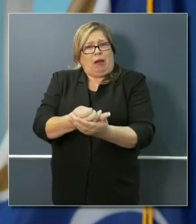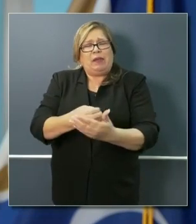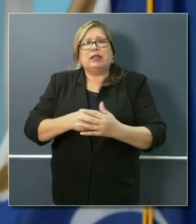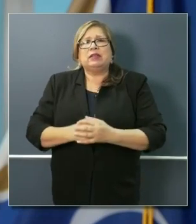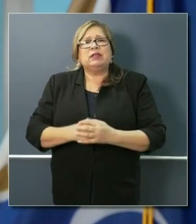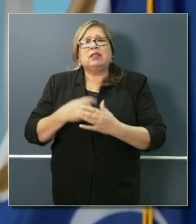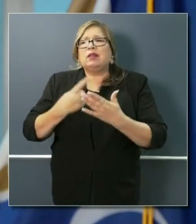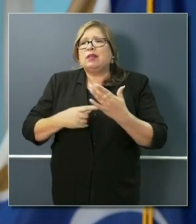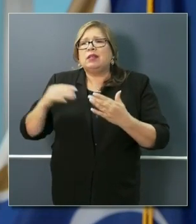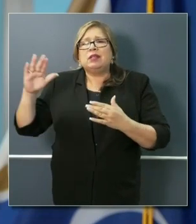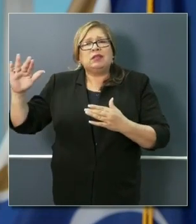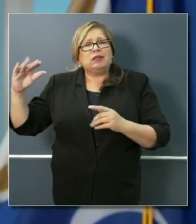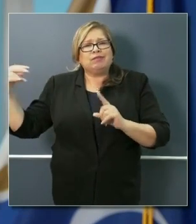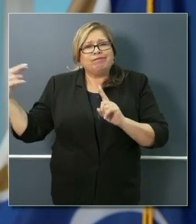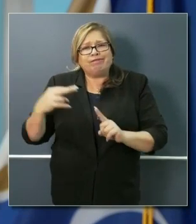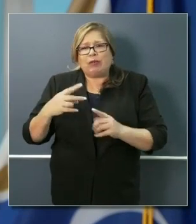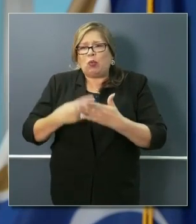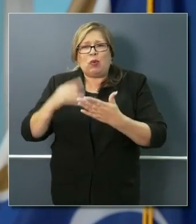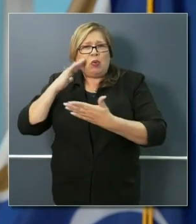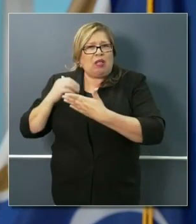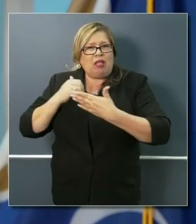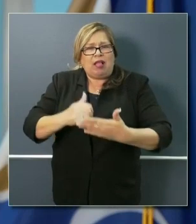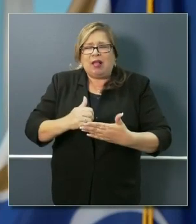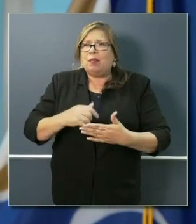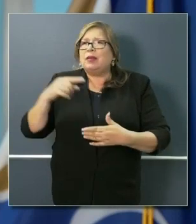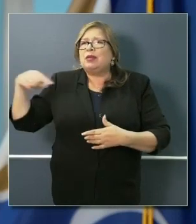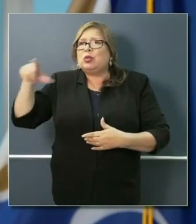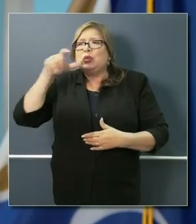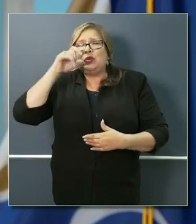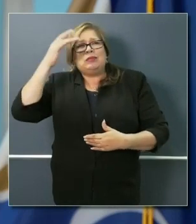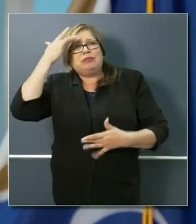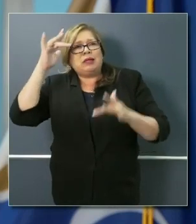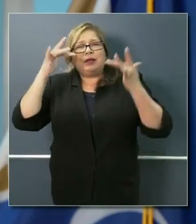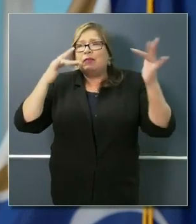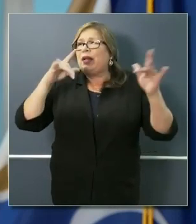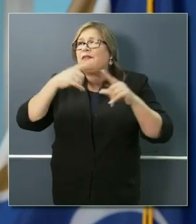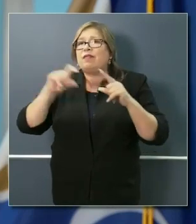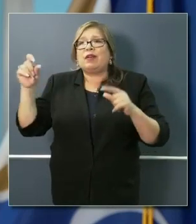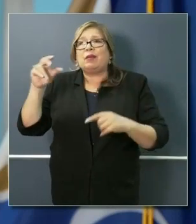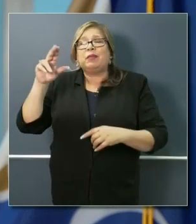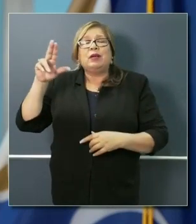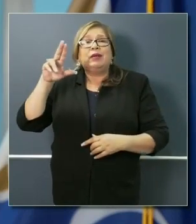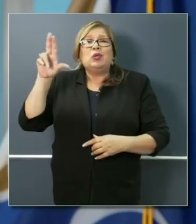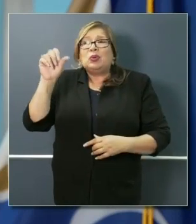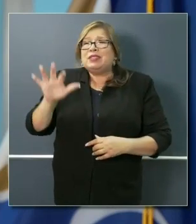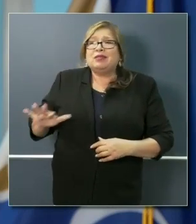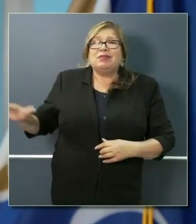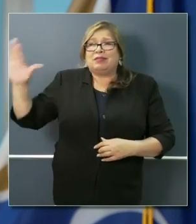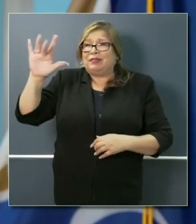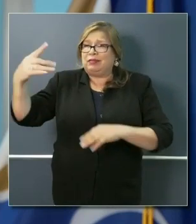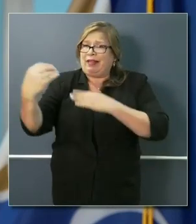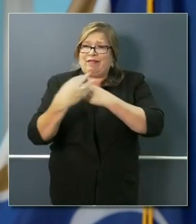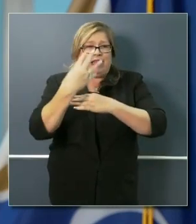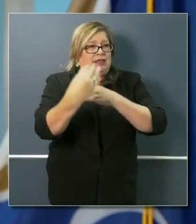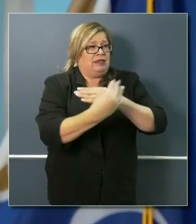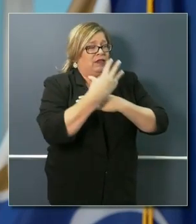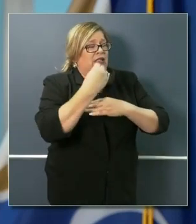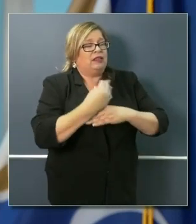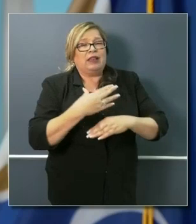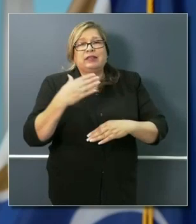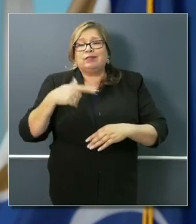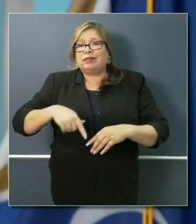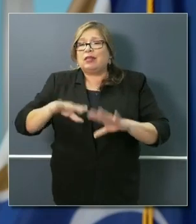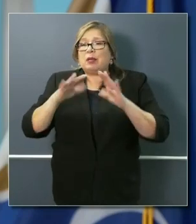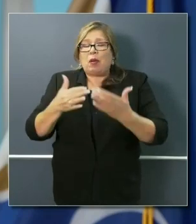like from an economic stimulus perspective. Some of the best and the brightest from across the country now advising the state of California, our Department of Finance,